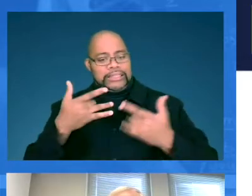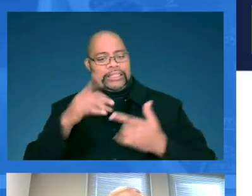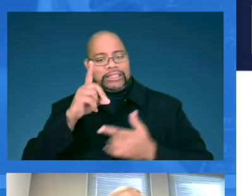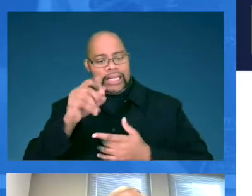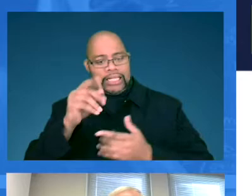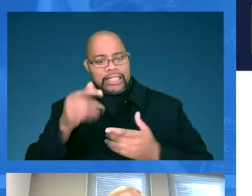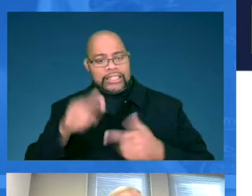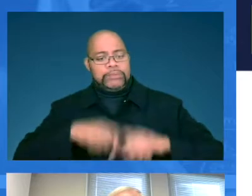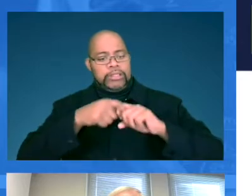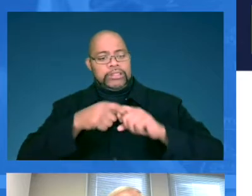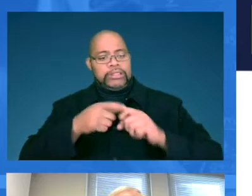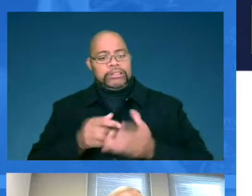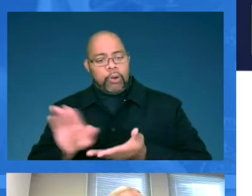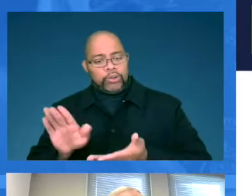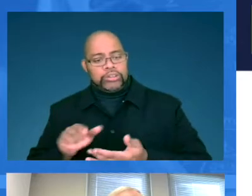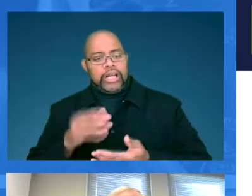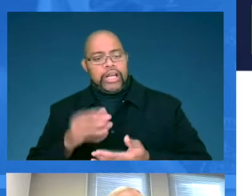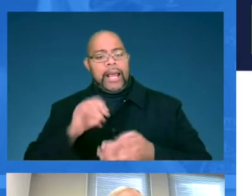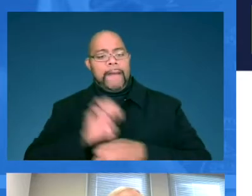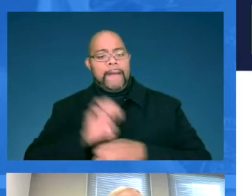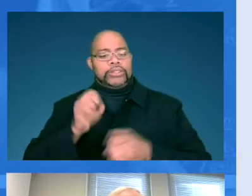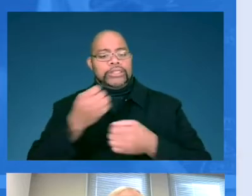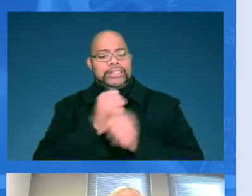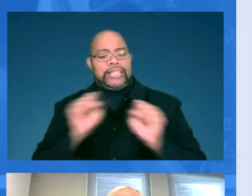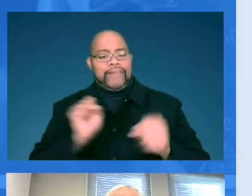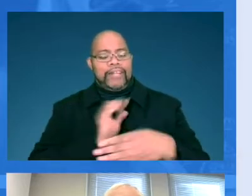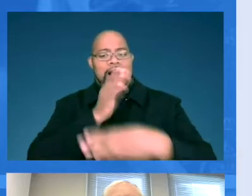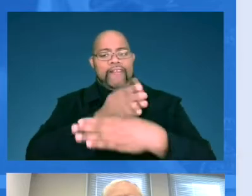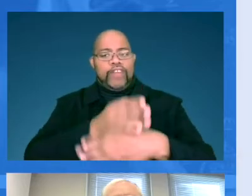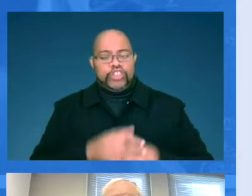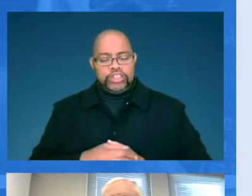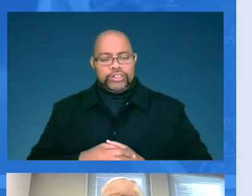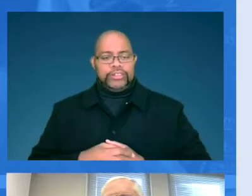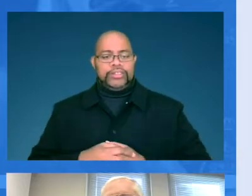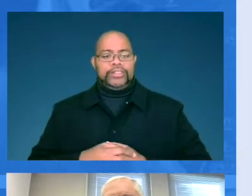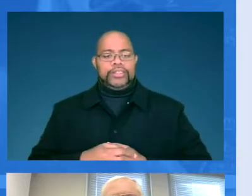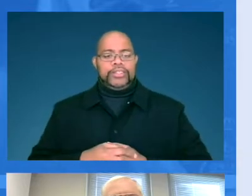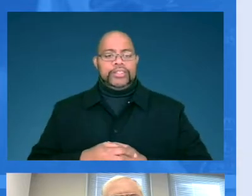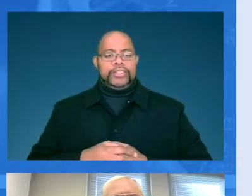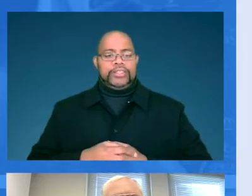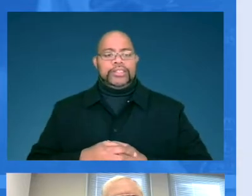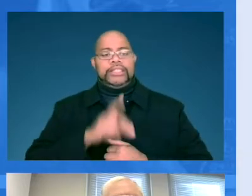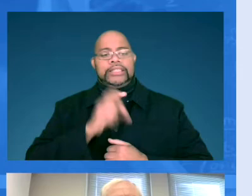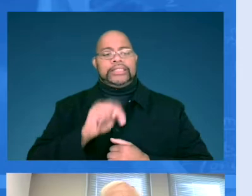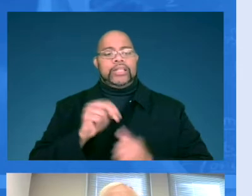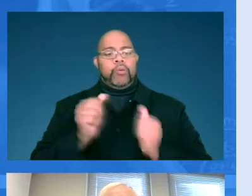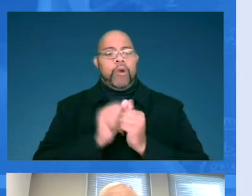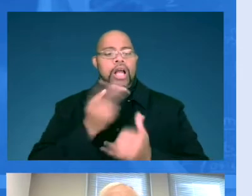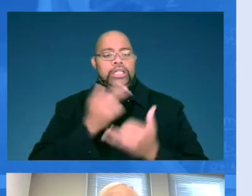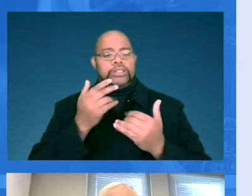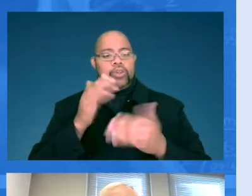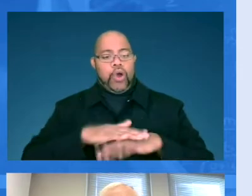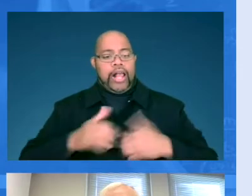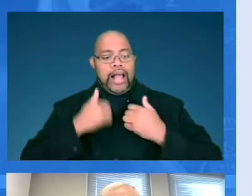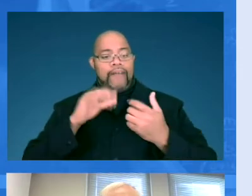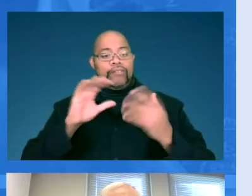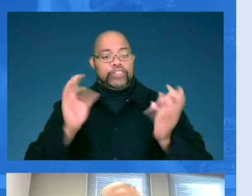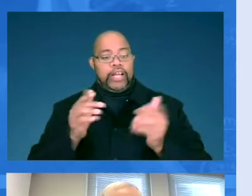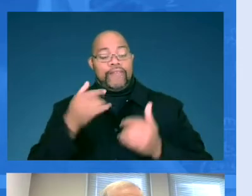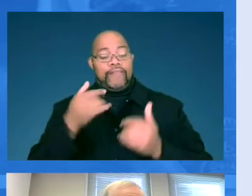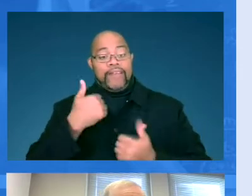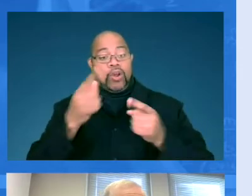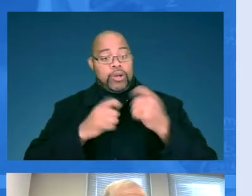expulsions, and emergency safety interventions. And Dean is with us on the live chat. If you have questions about the